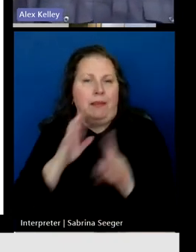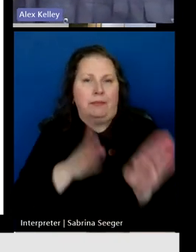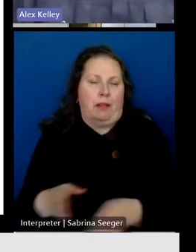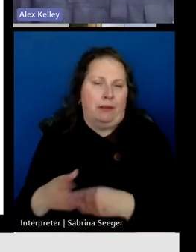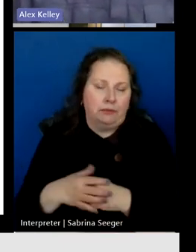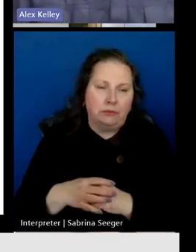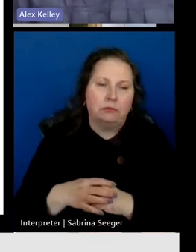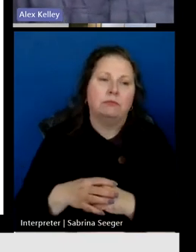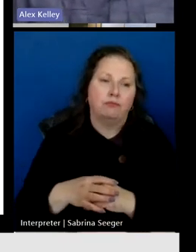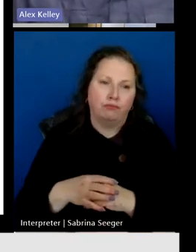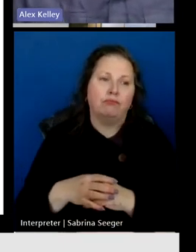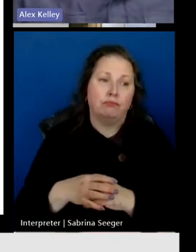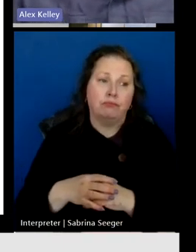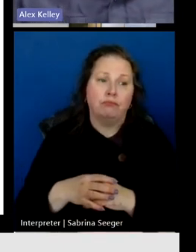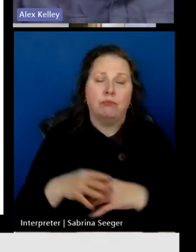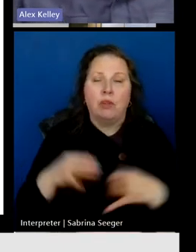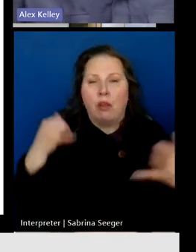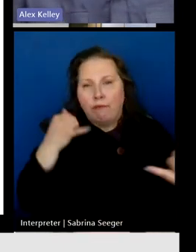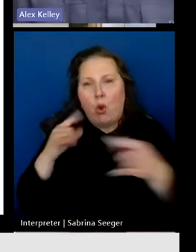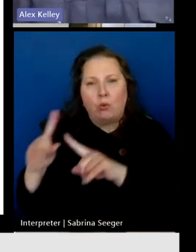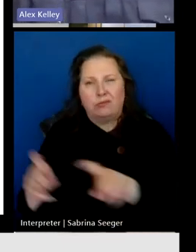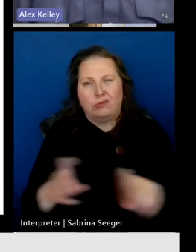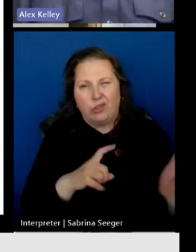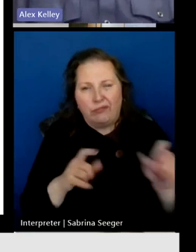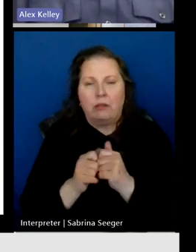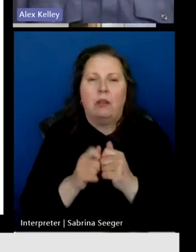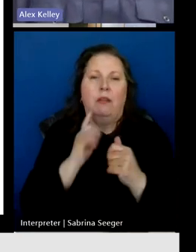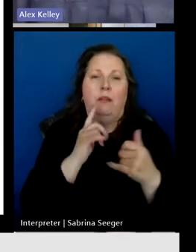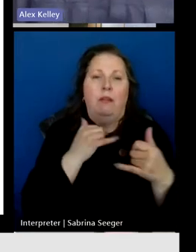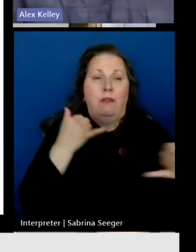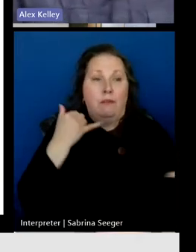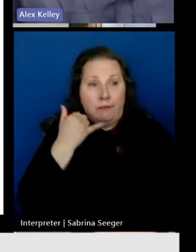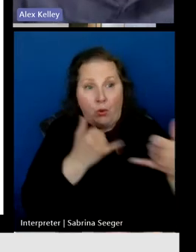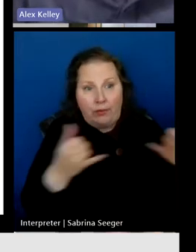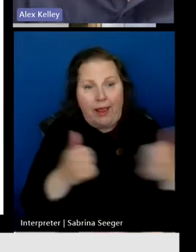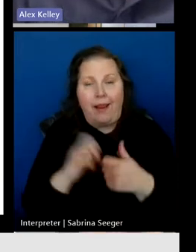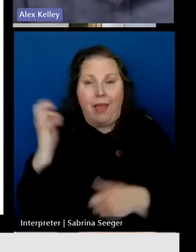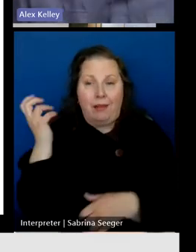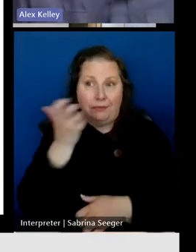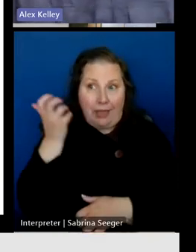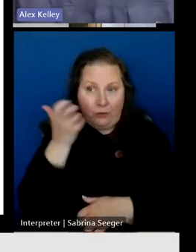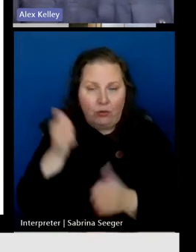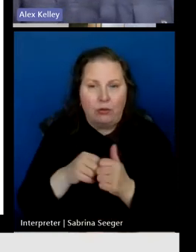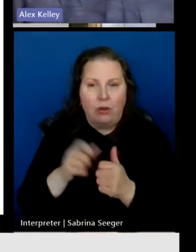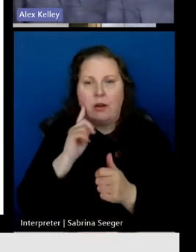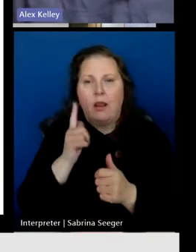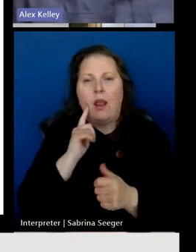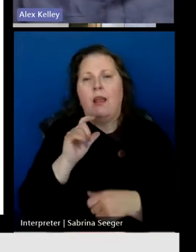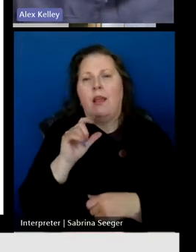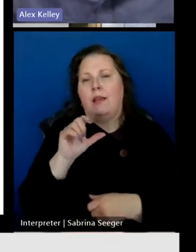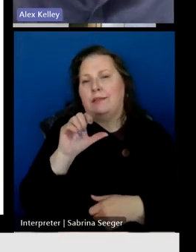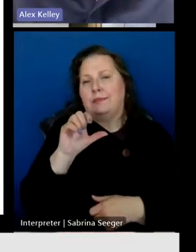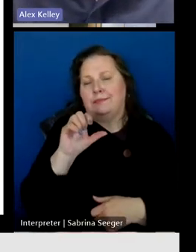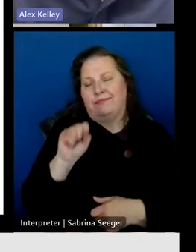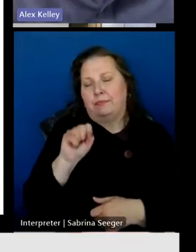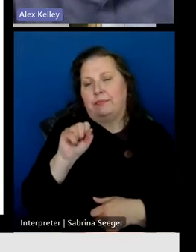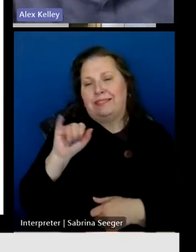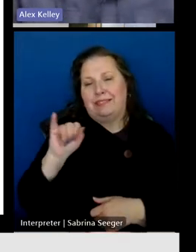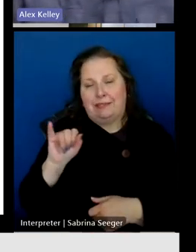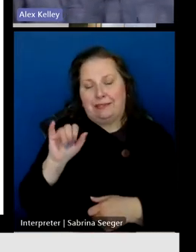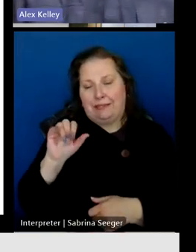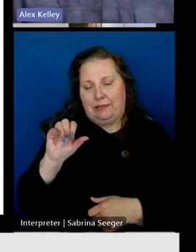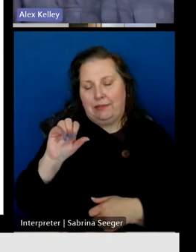did a phone survey, both landline and cellular phone numbers of a statistically significant sampling of residents.